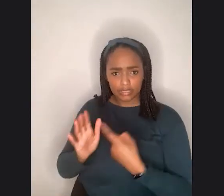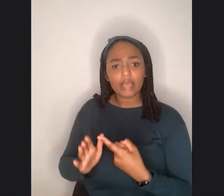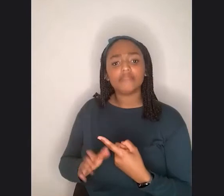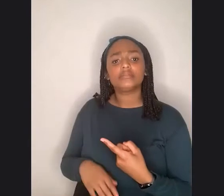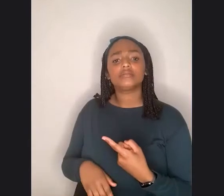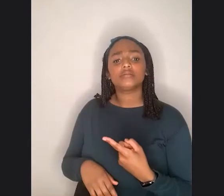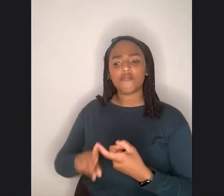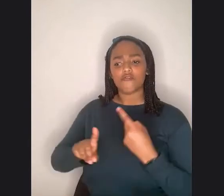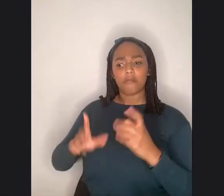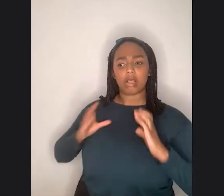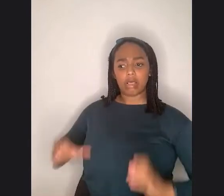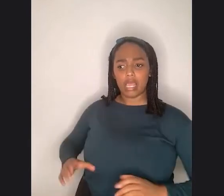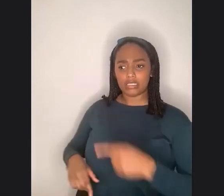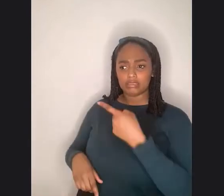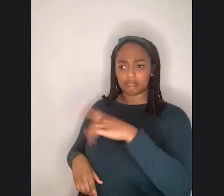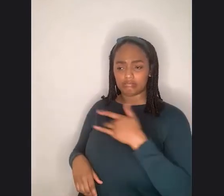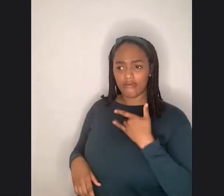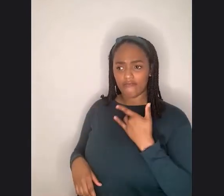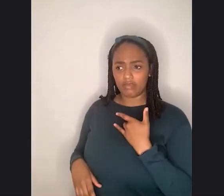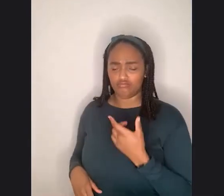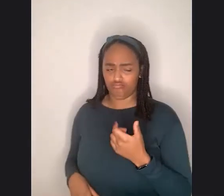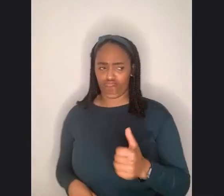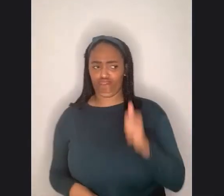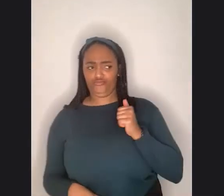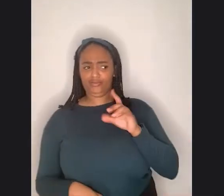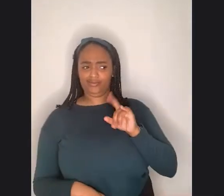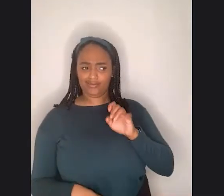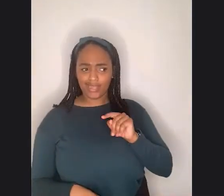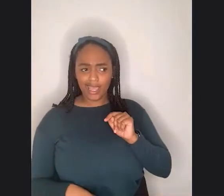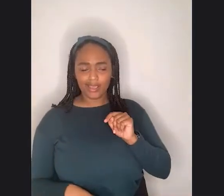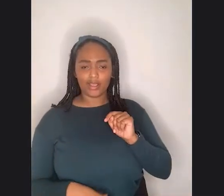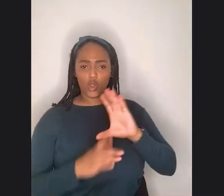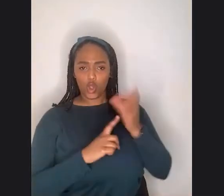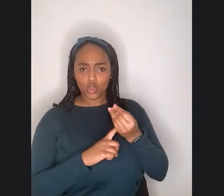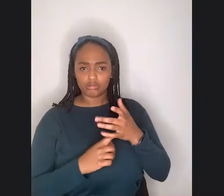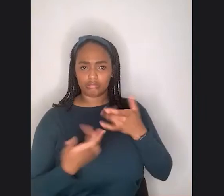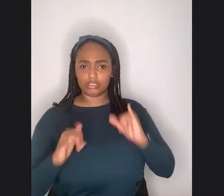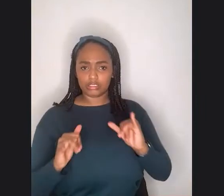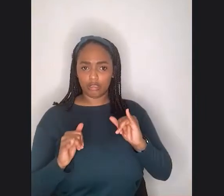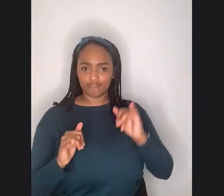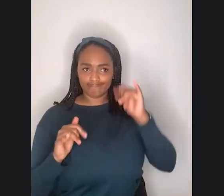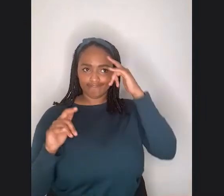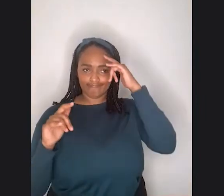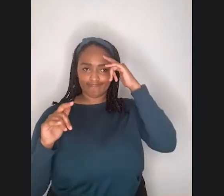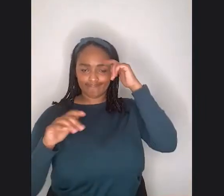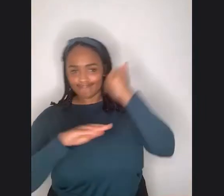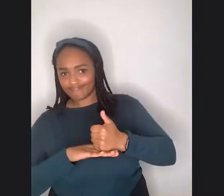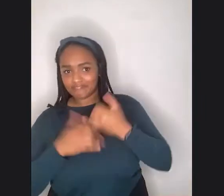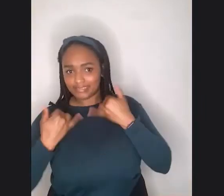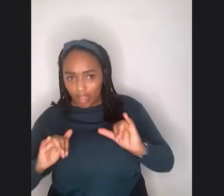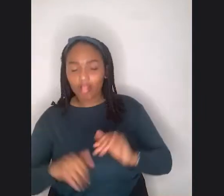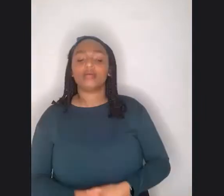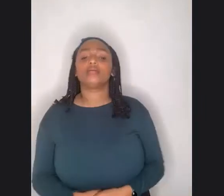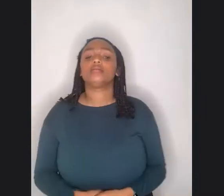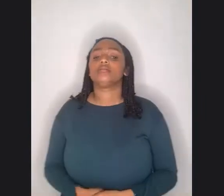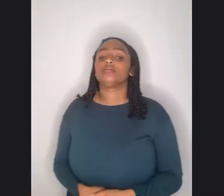from, from clients who are still stuck in diet culture. I guess my question is this, do you think therapists who are not trained in eating disorder treatments